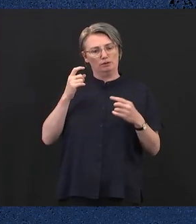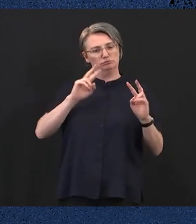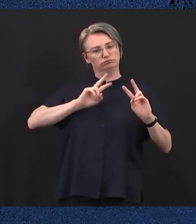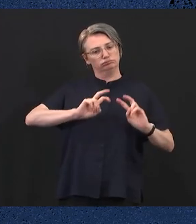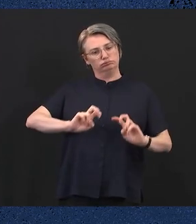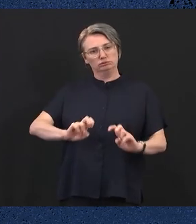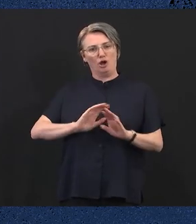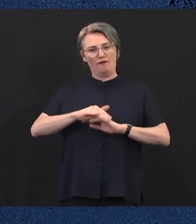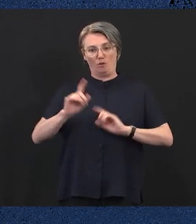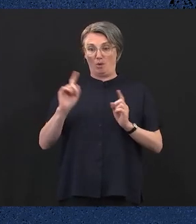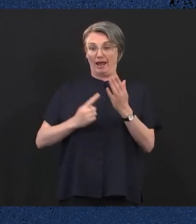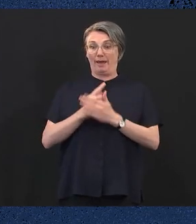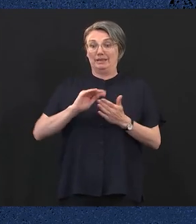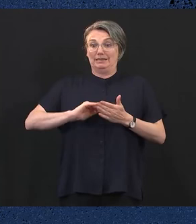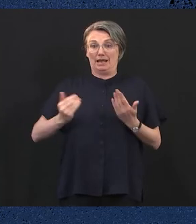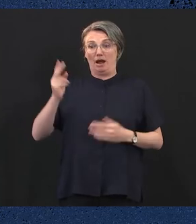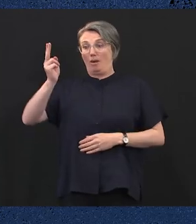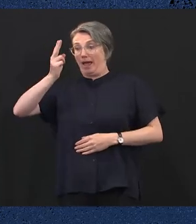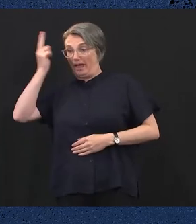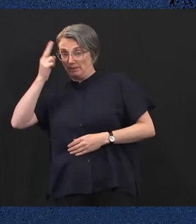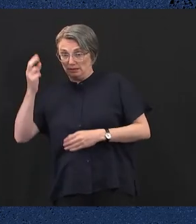patient transport ambulances.